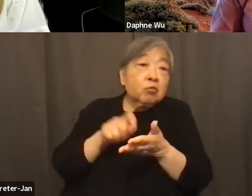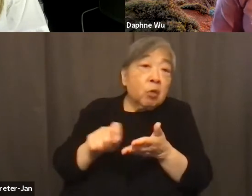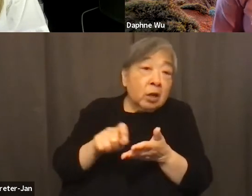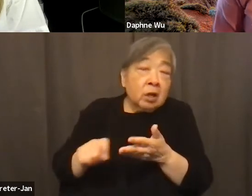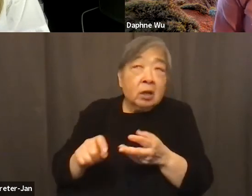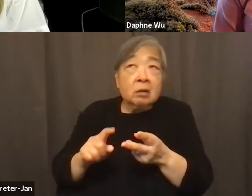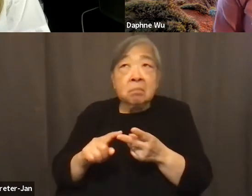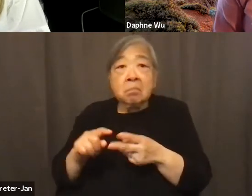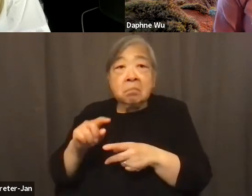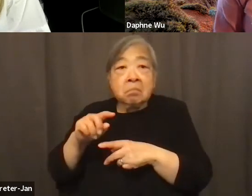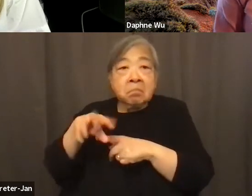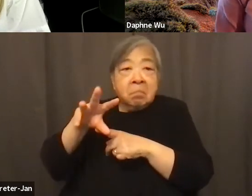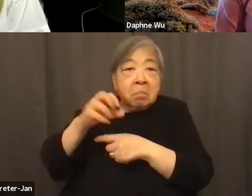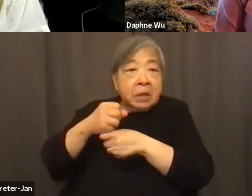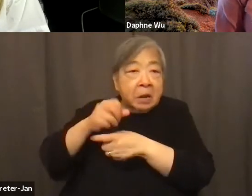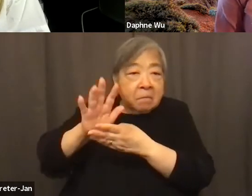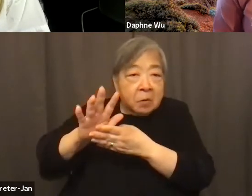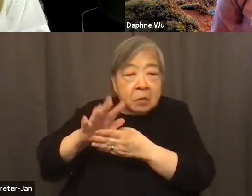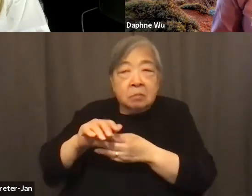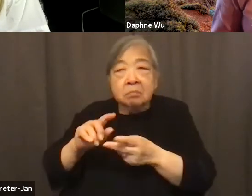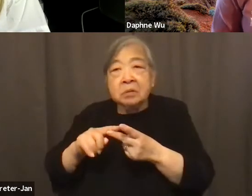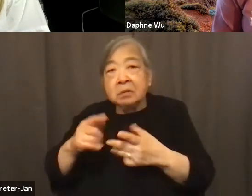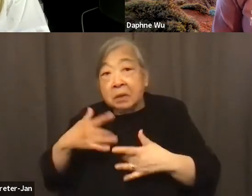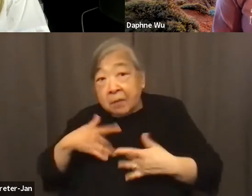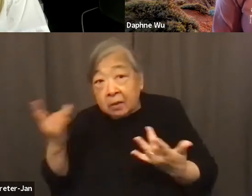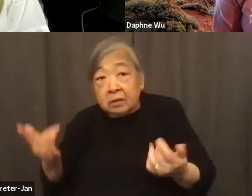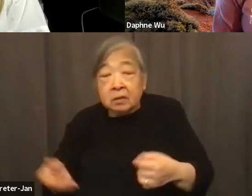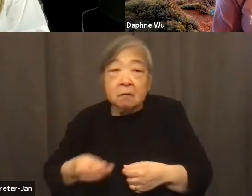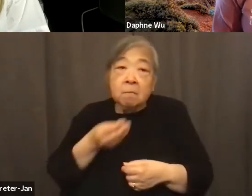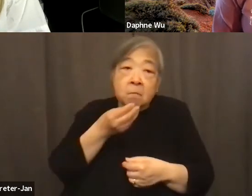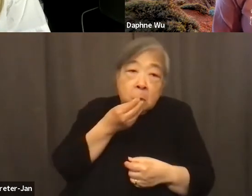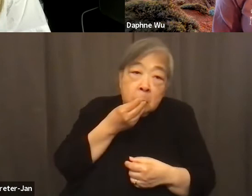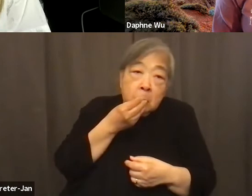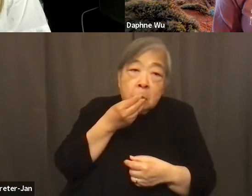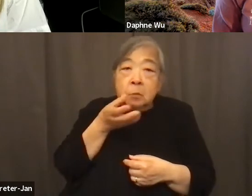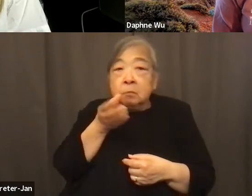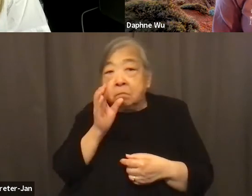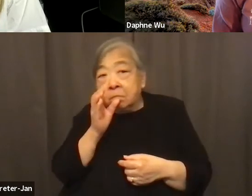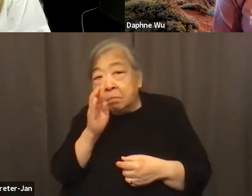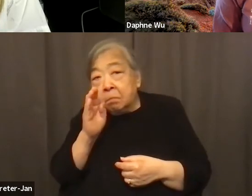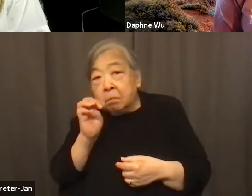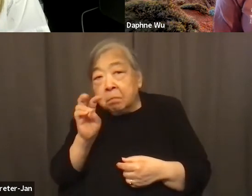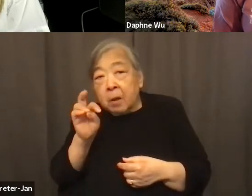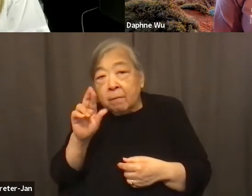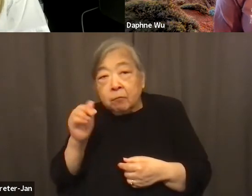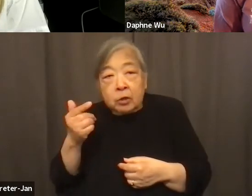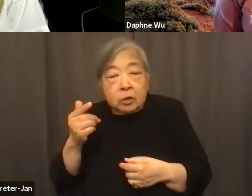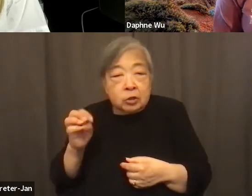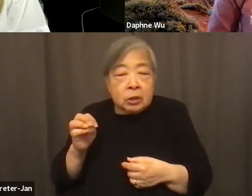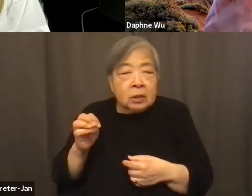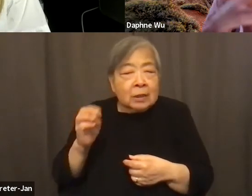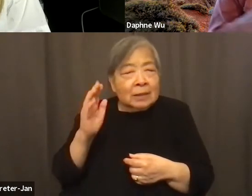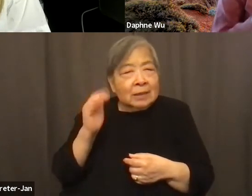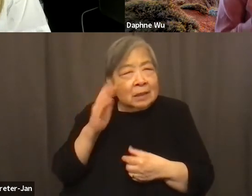in events, in food, in beverage, and it all kind of seems to